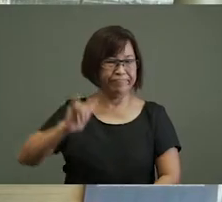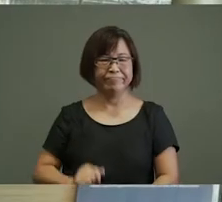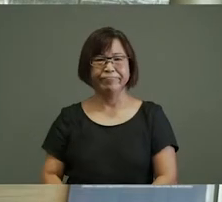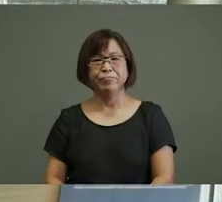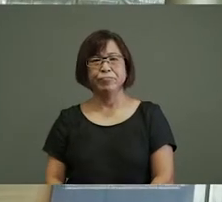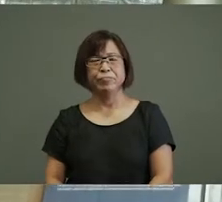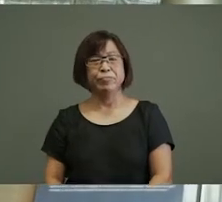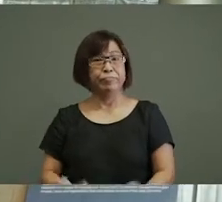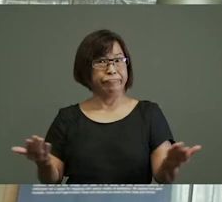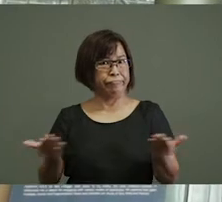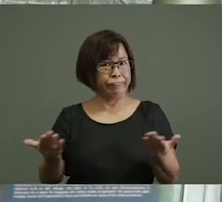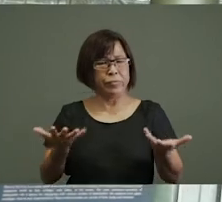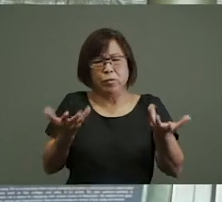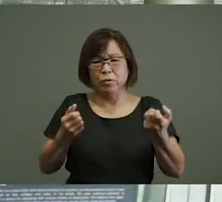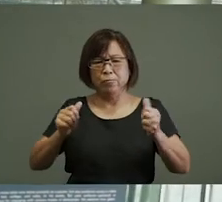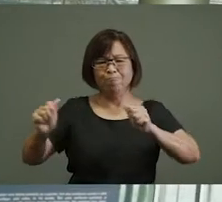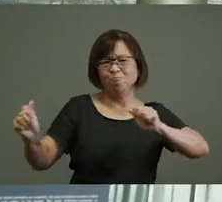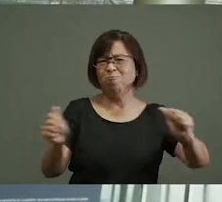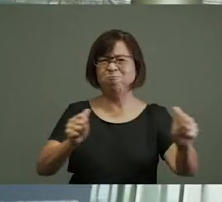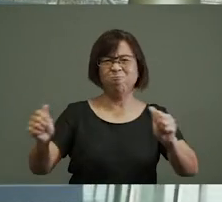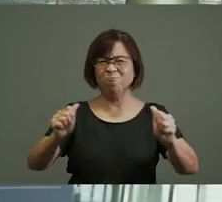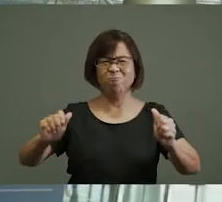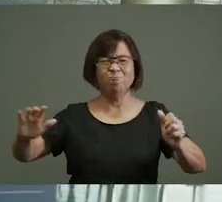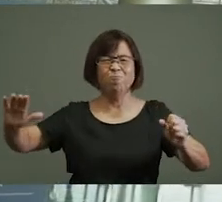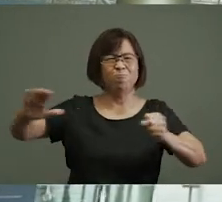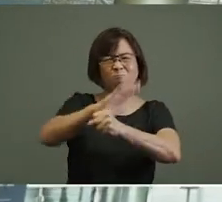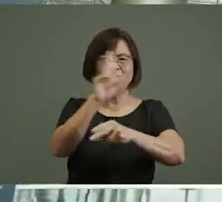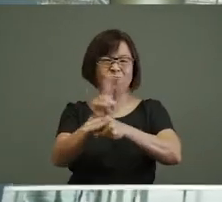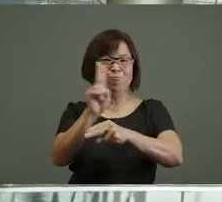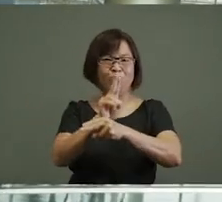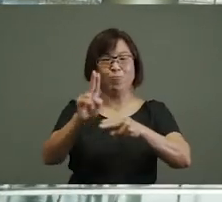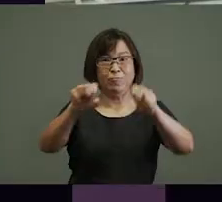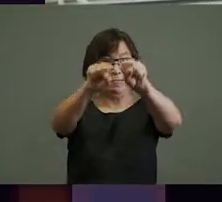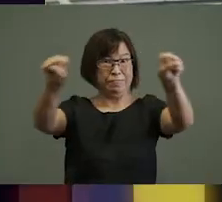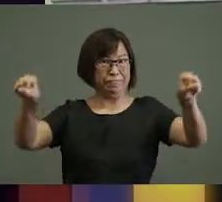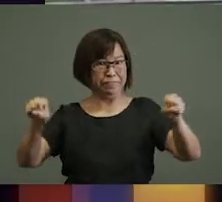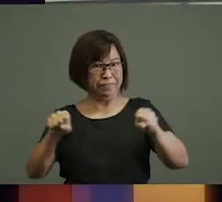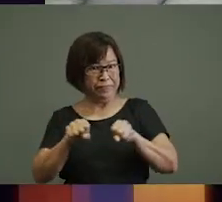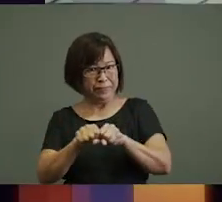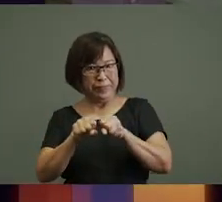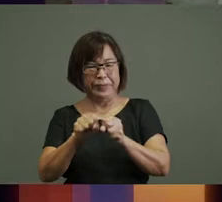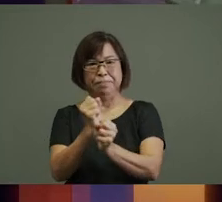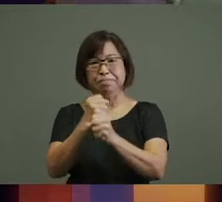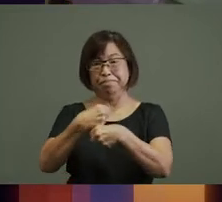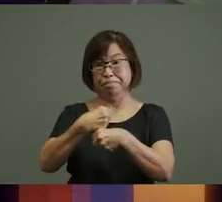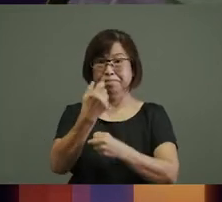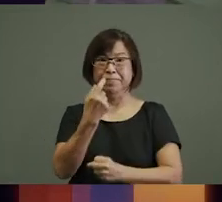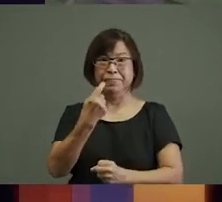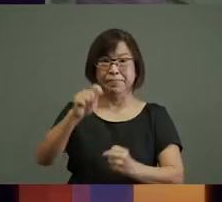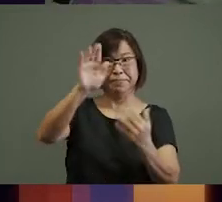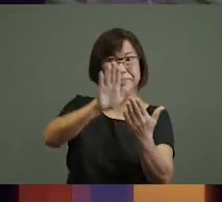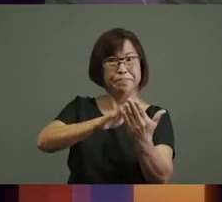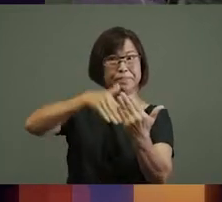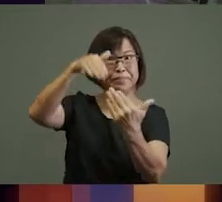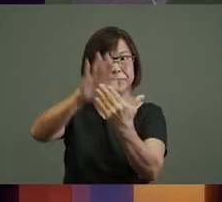So here I wanted to activate the atrium space by making the paintings into kind of